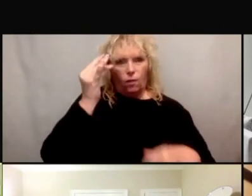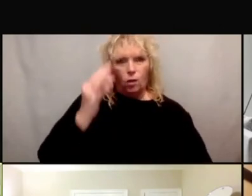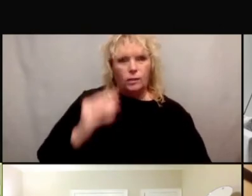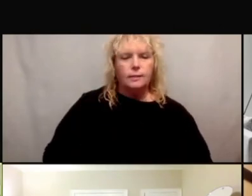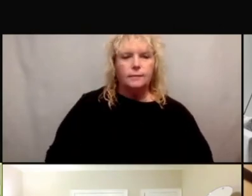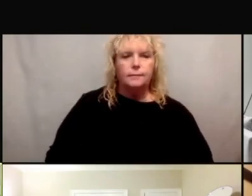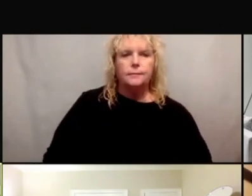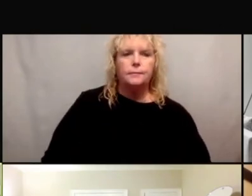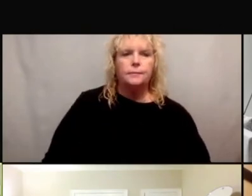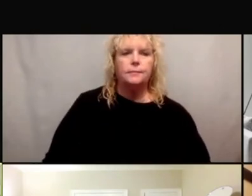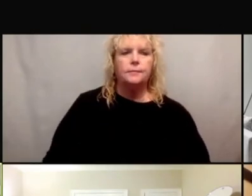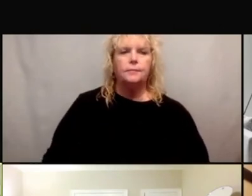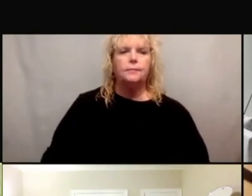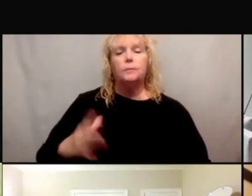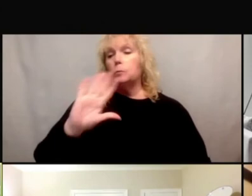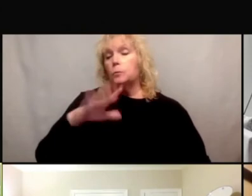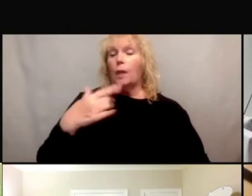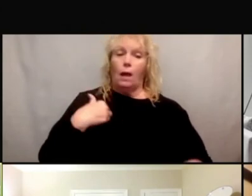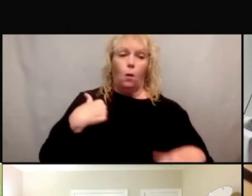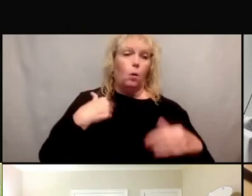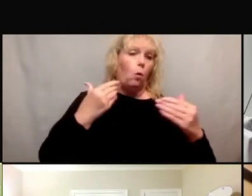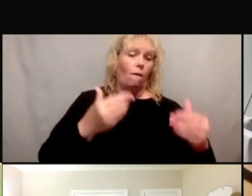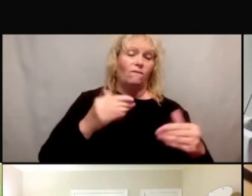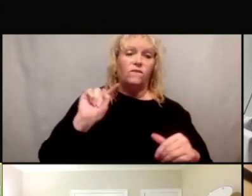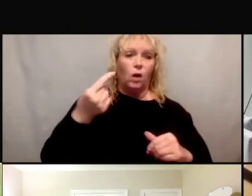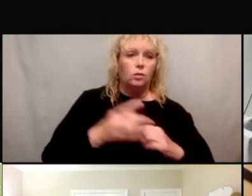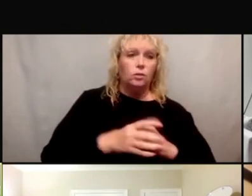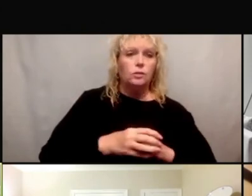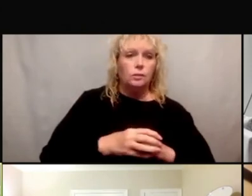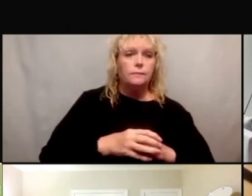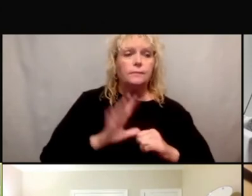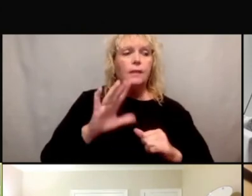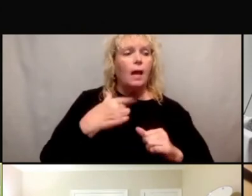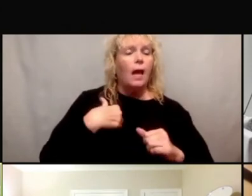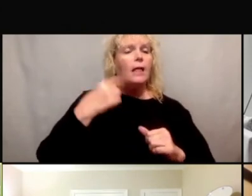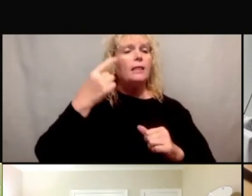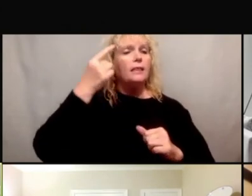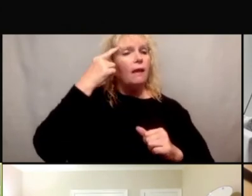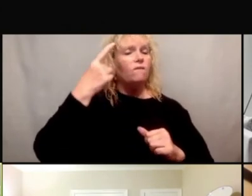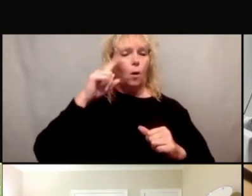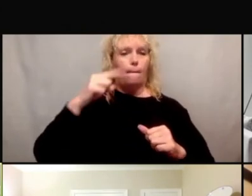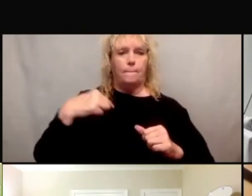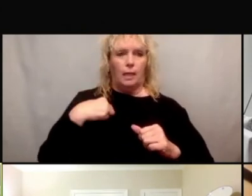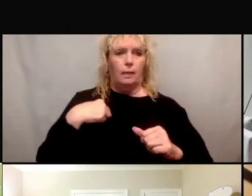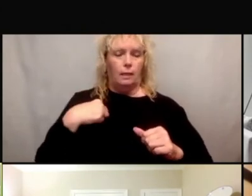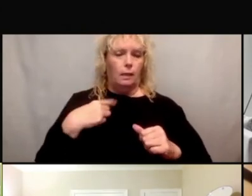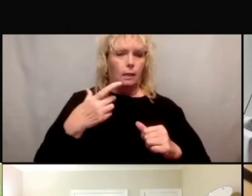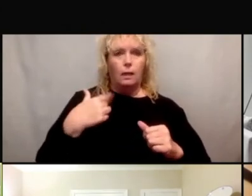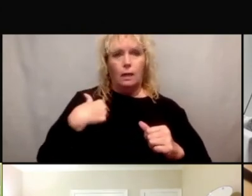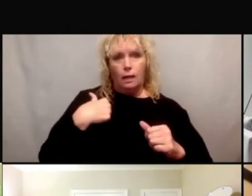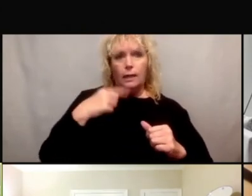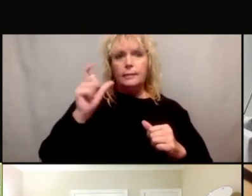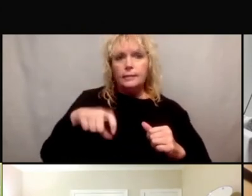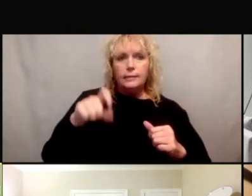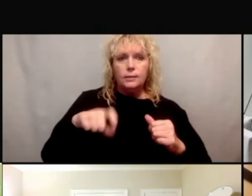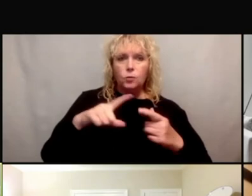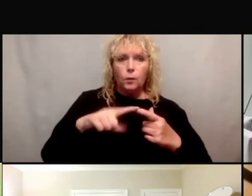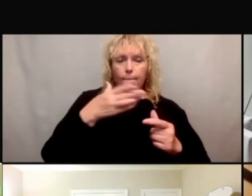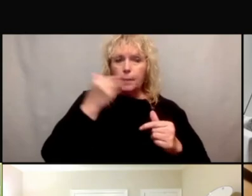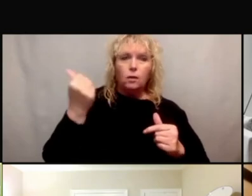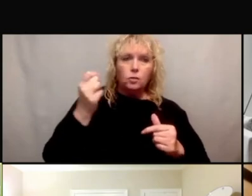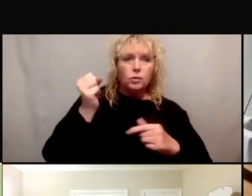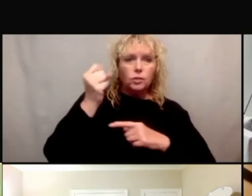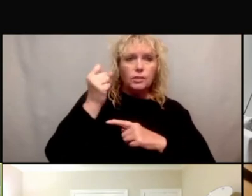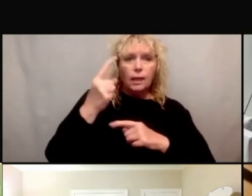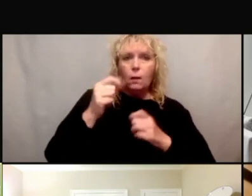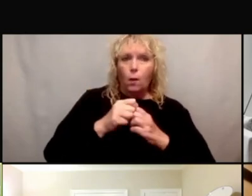I guess I'll go first. Um, I think for, for me, what I've had to really, um, kind of come to grips with in